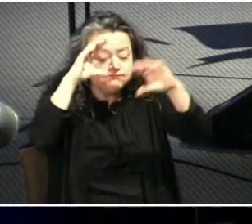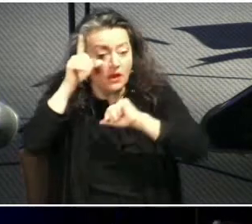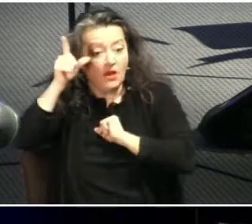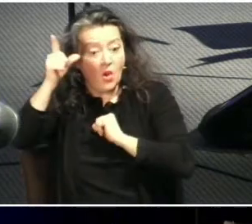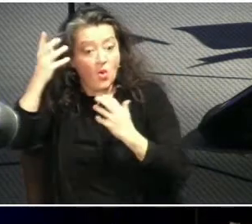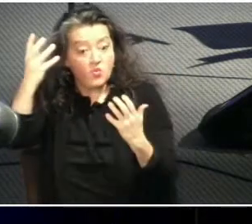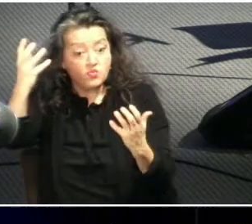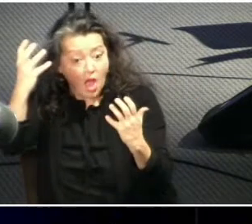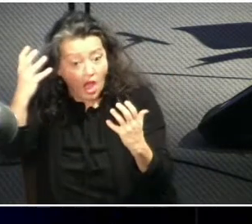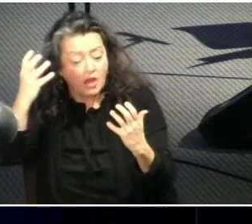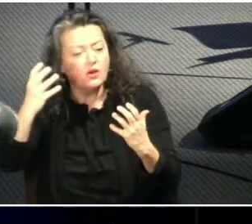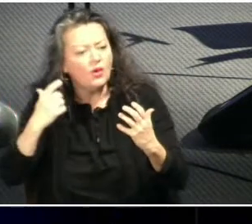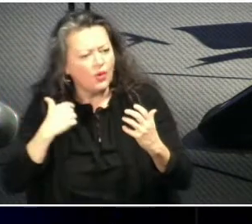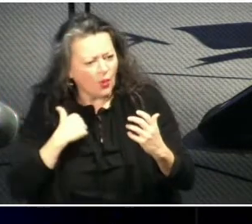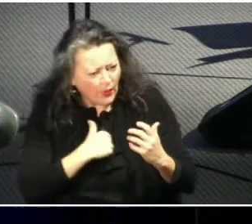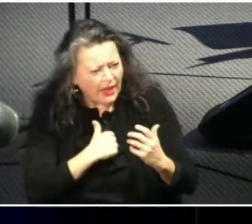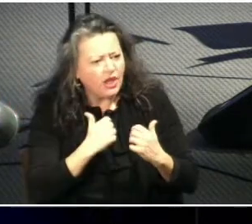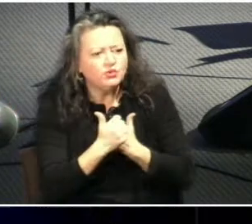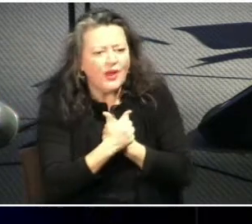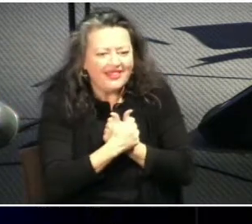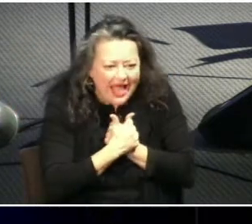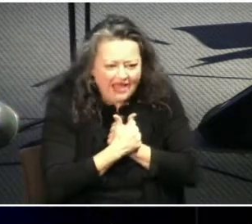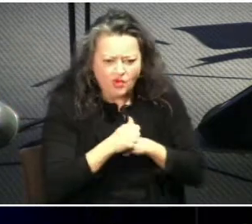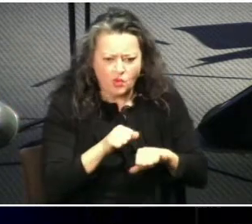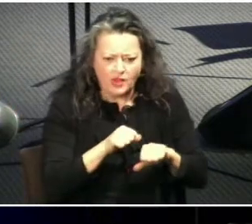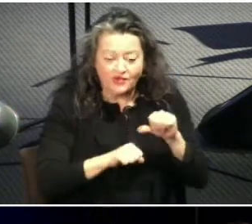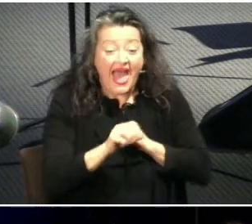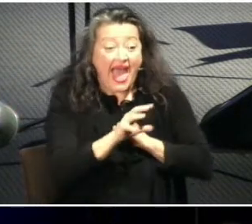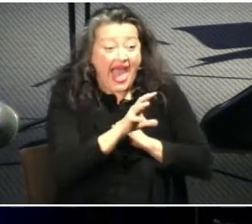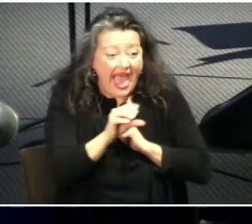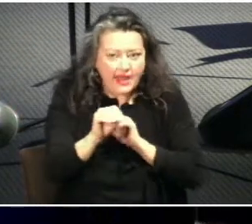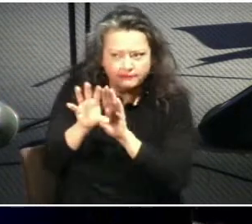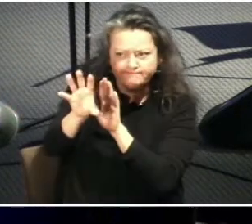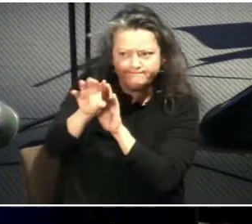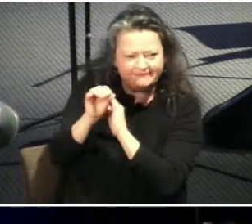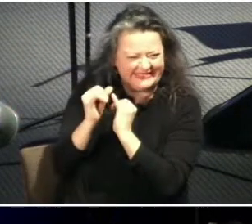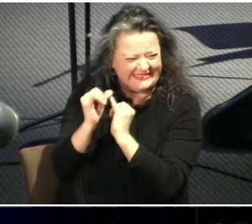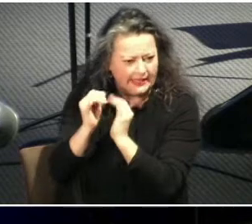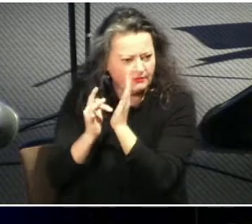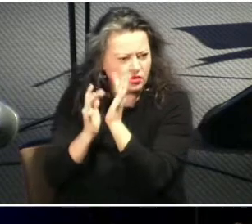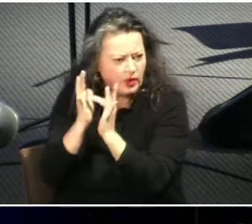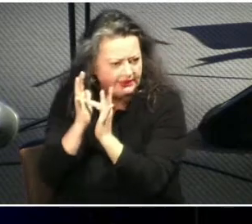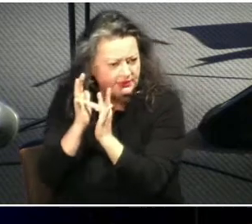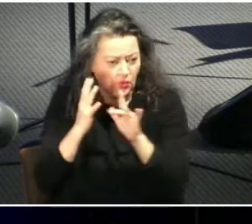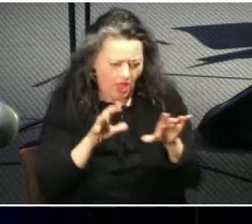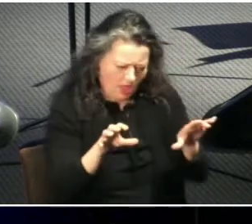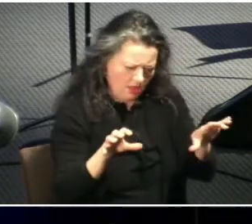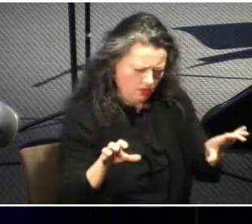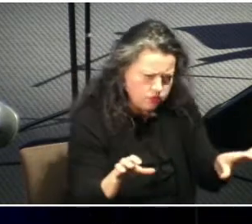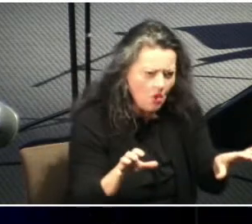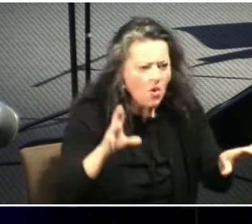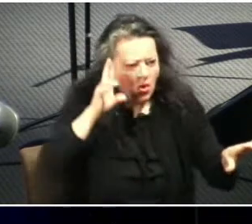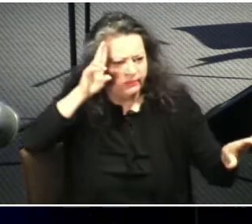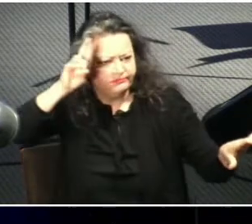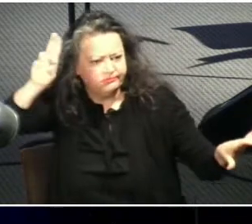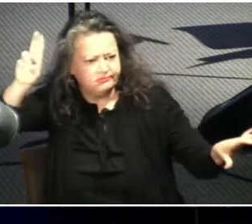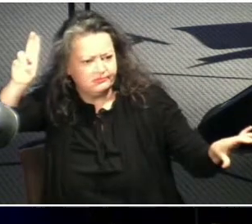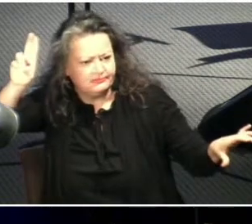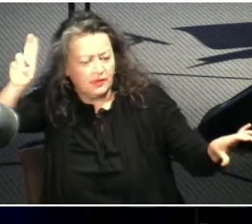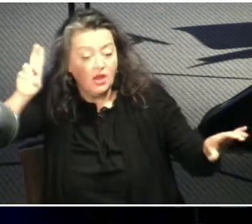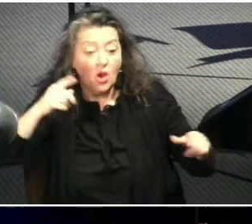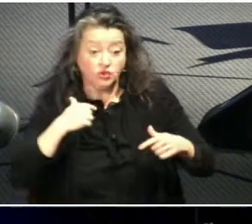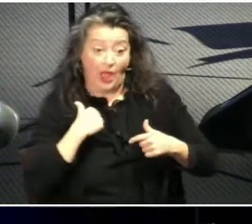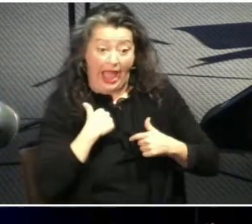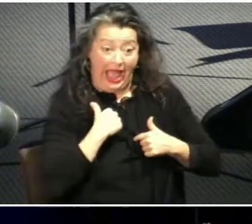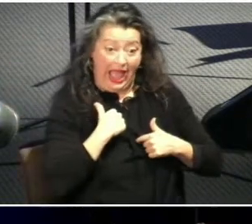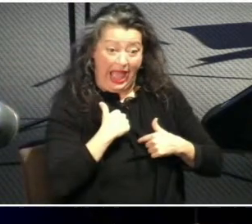that is worthy of christ so submission is about honoring christ by setting aside